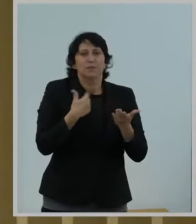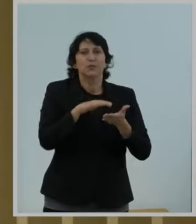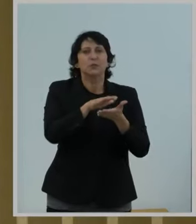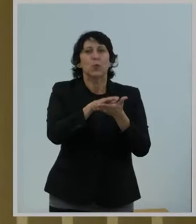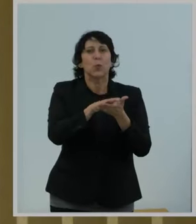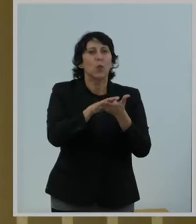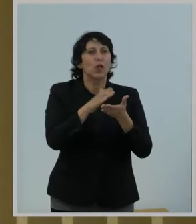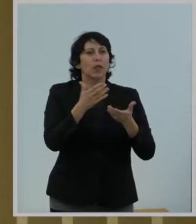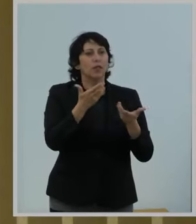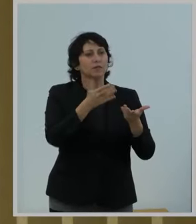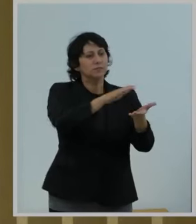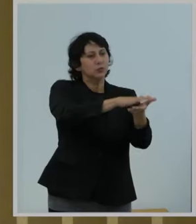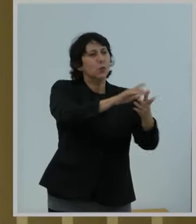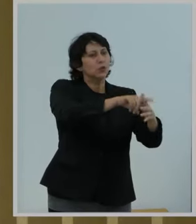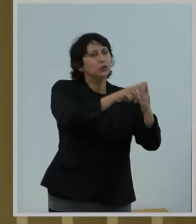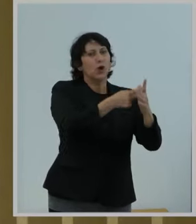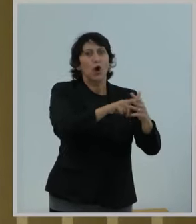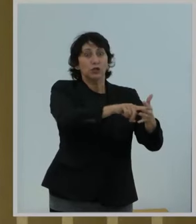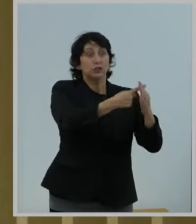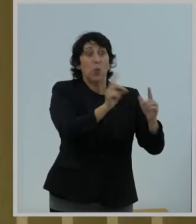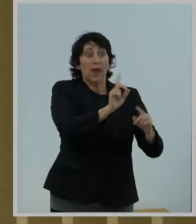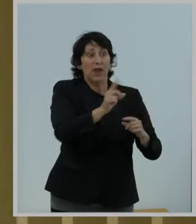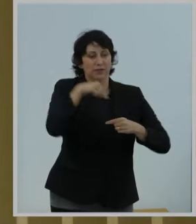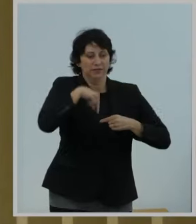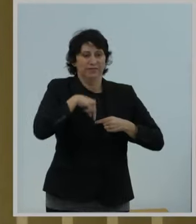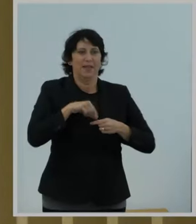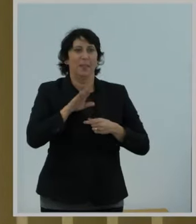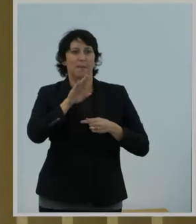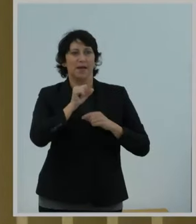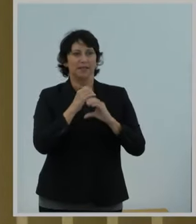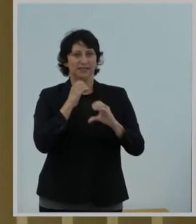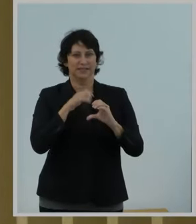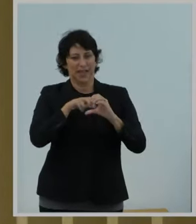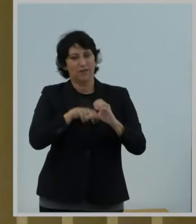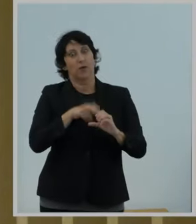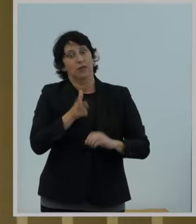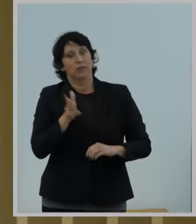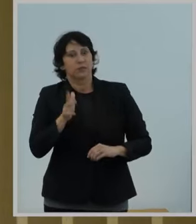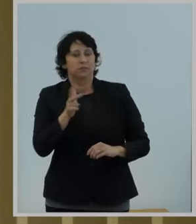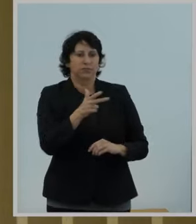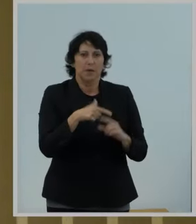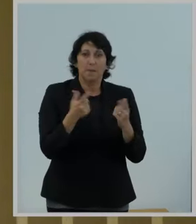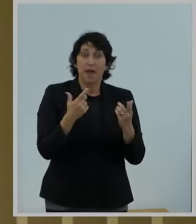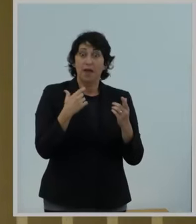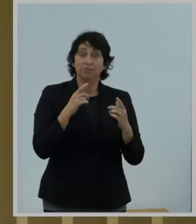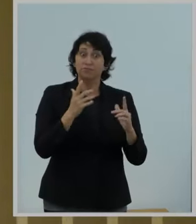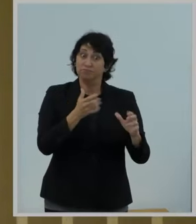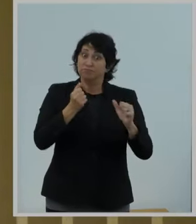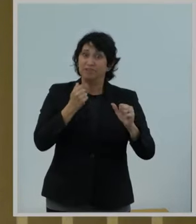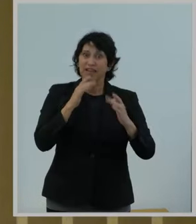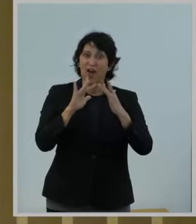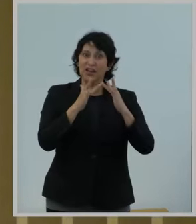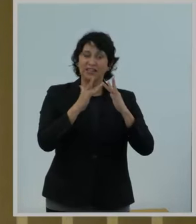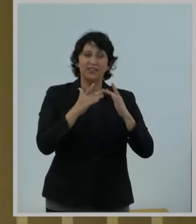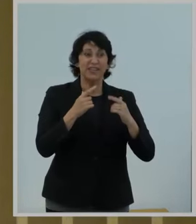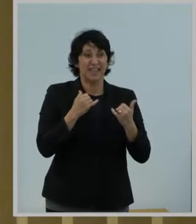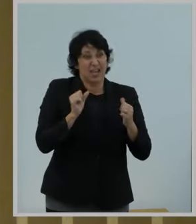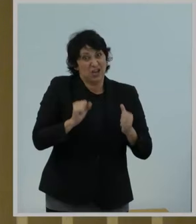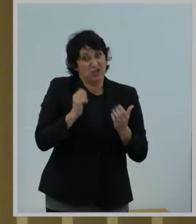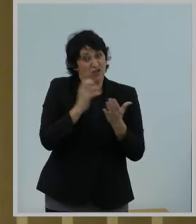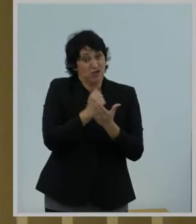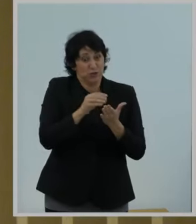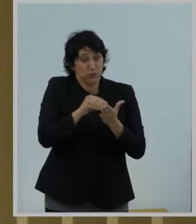catch the bus frequently have a long road ahead for them. But thanks to advances in connectivity, students now could be using